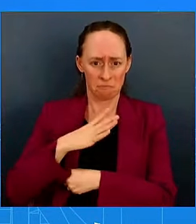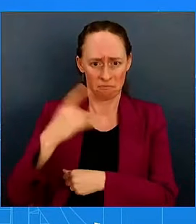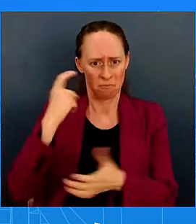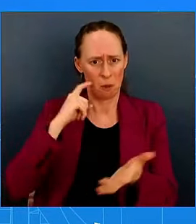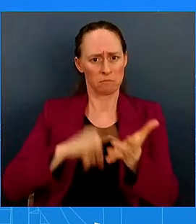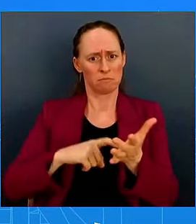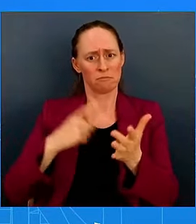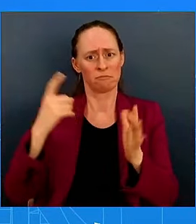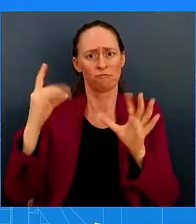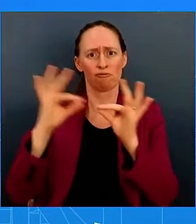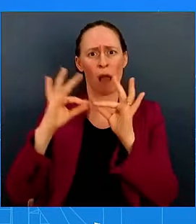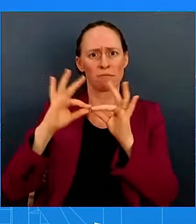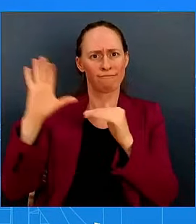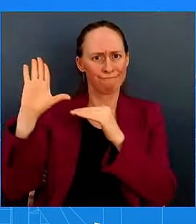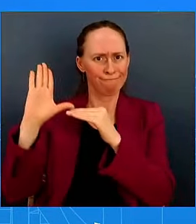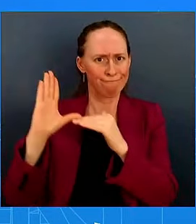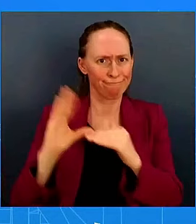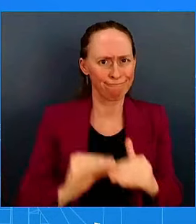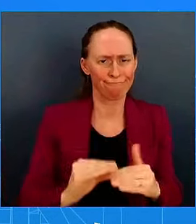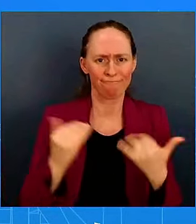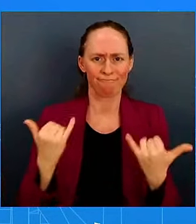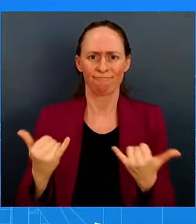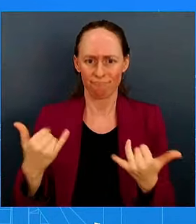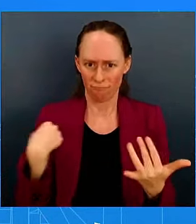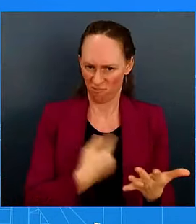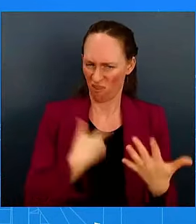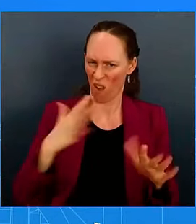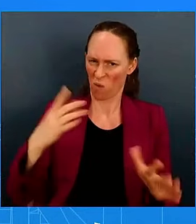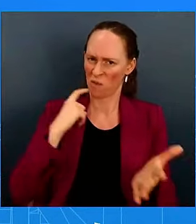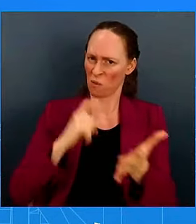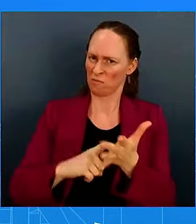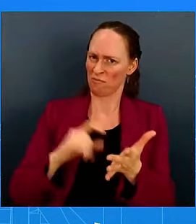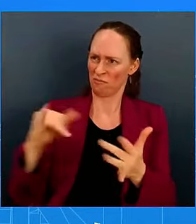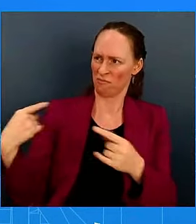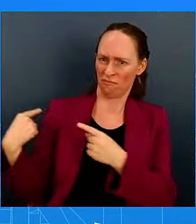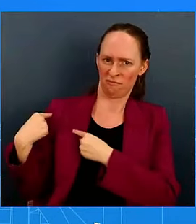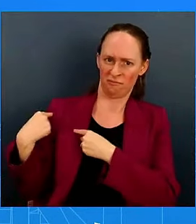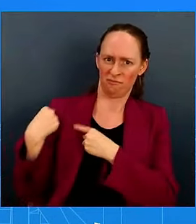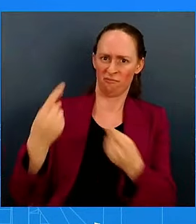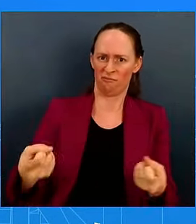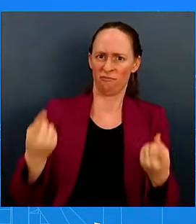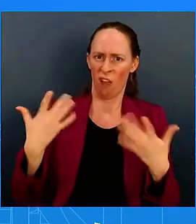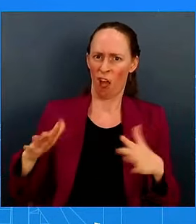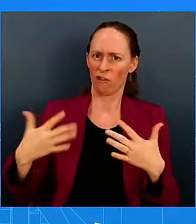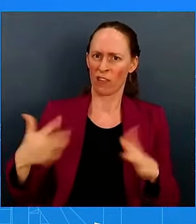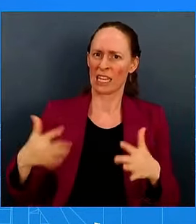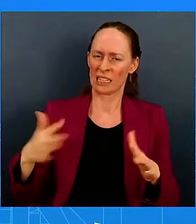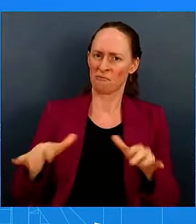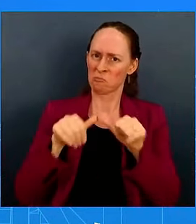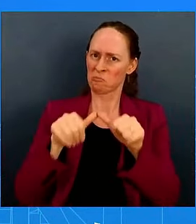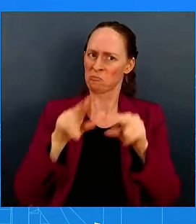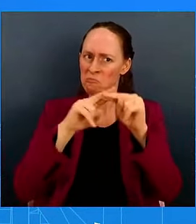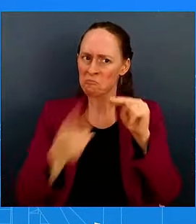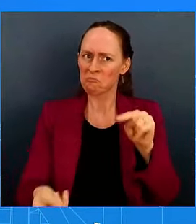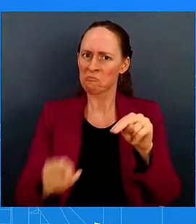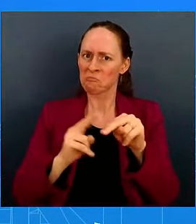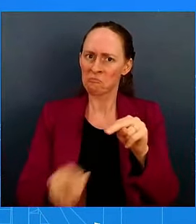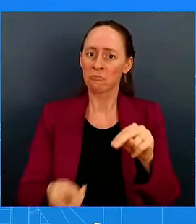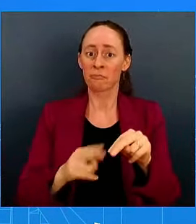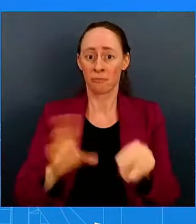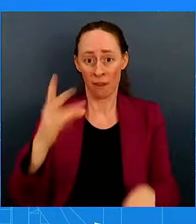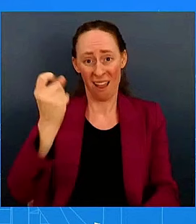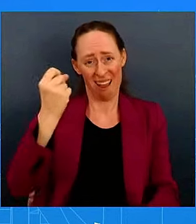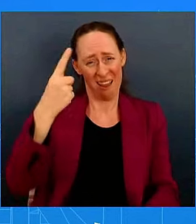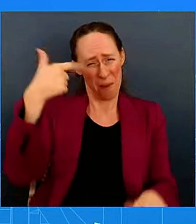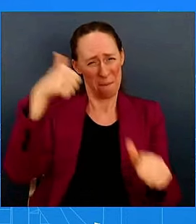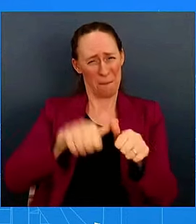seen over the past several months. Inflation has gone down. We cannot forget where we were when we walked into